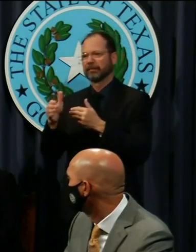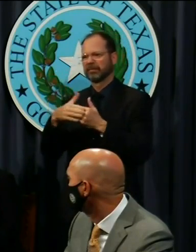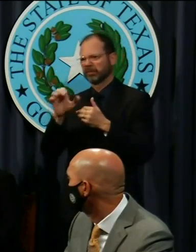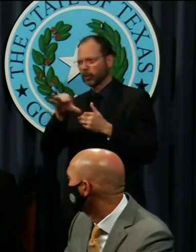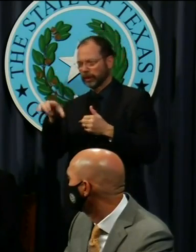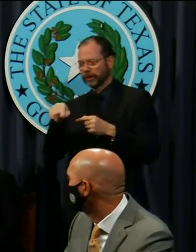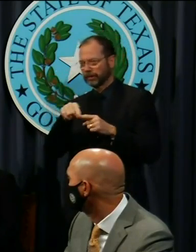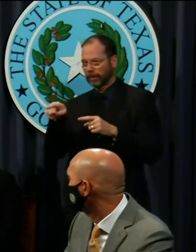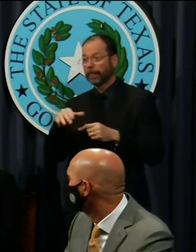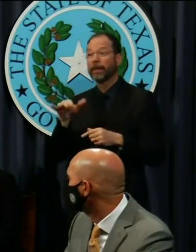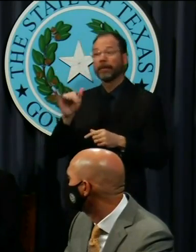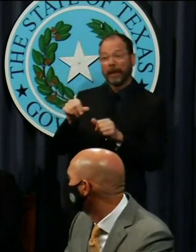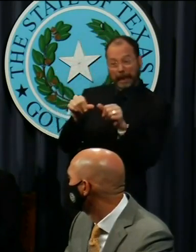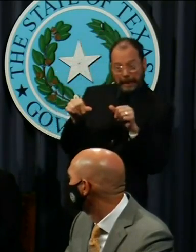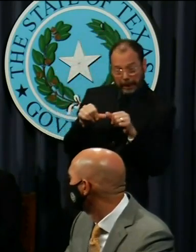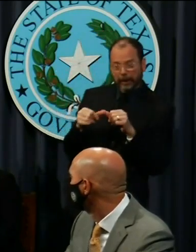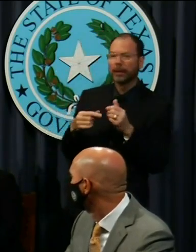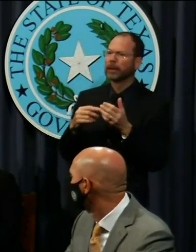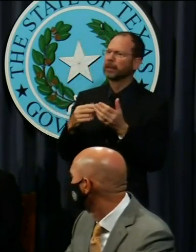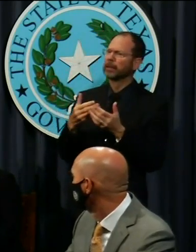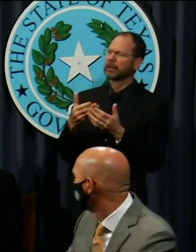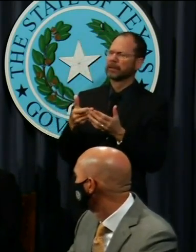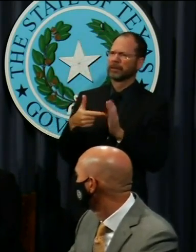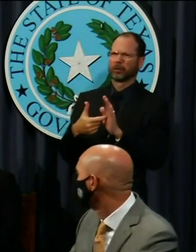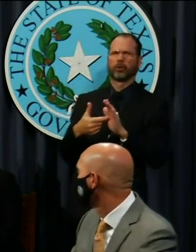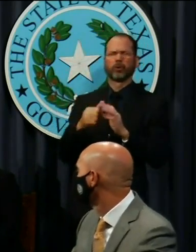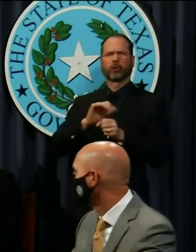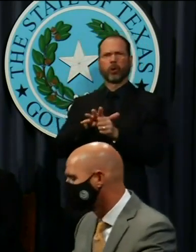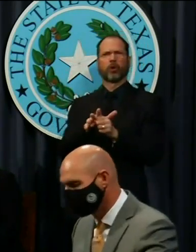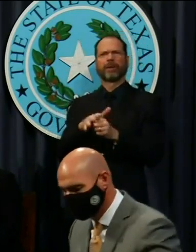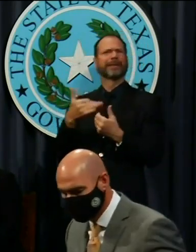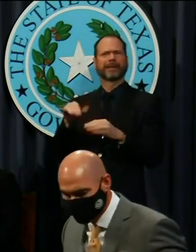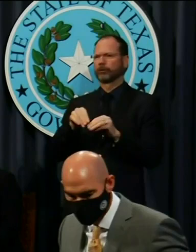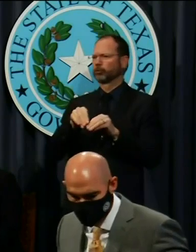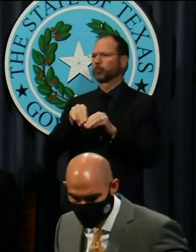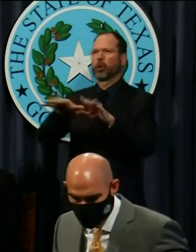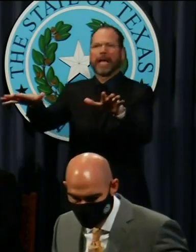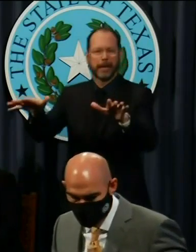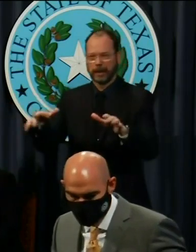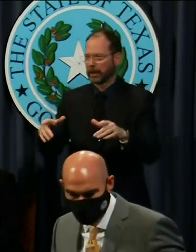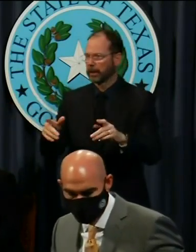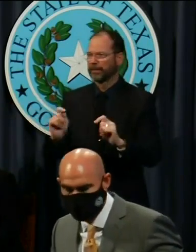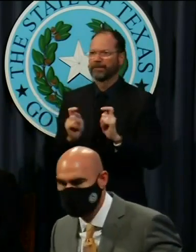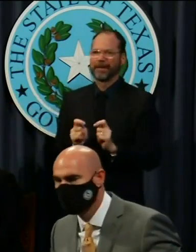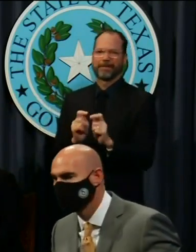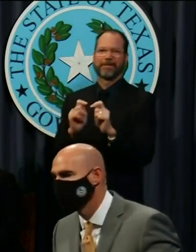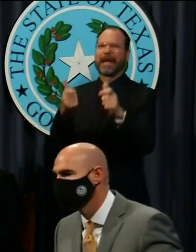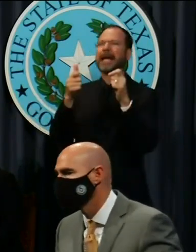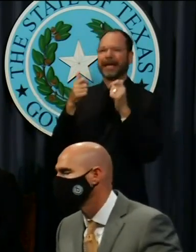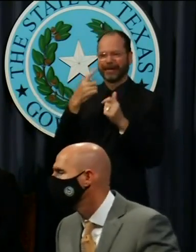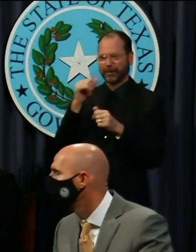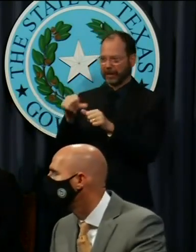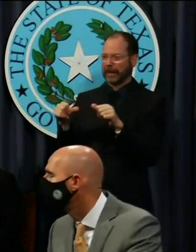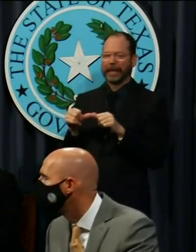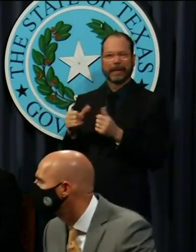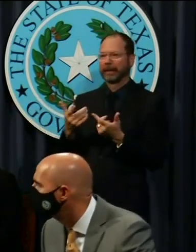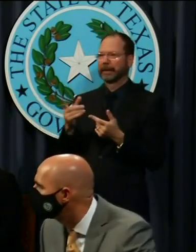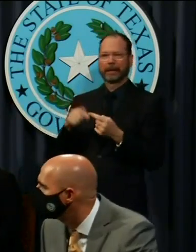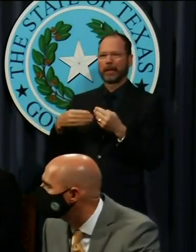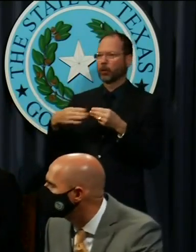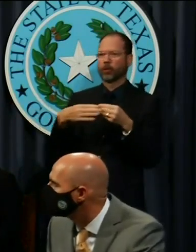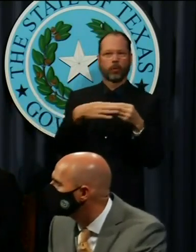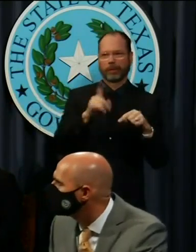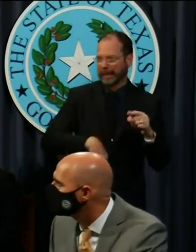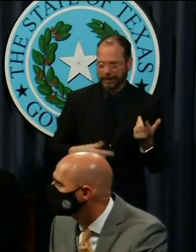level of COVID hospitalization shows that COVID is still spreading too much for those regions to be able to expand their openings.